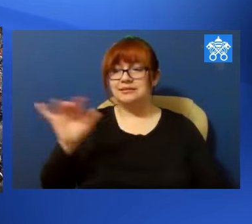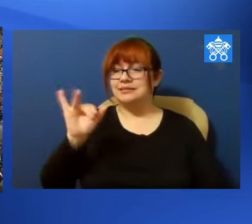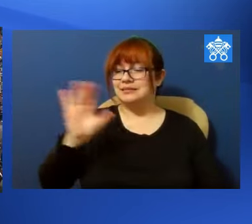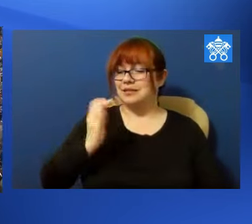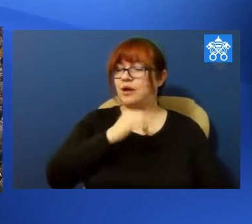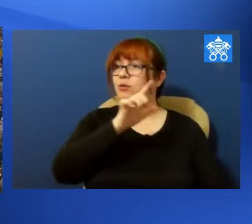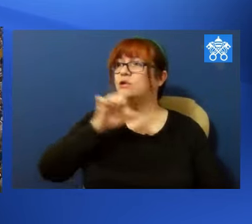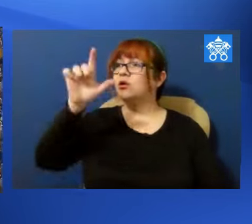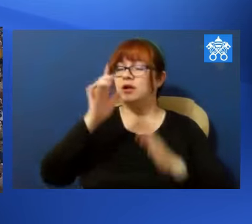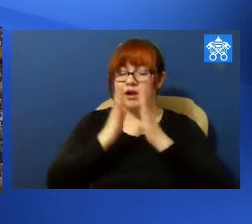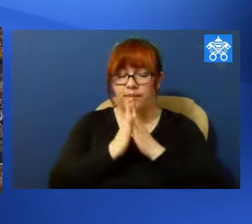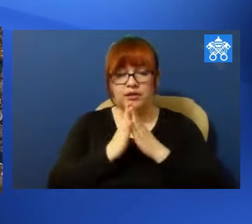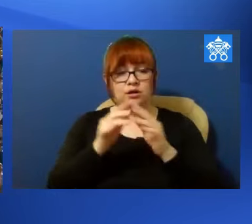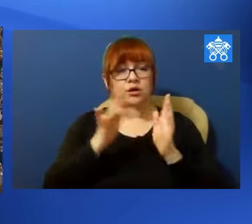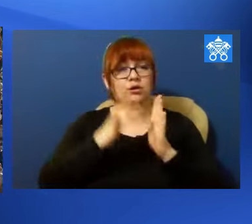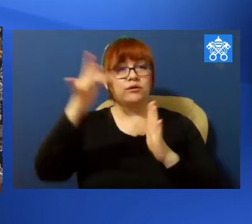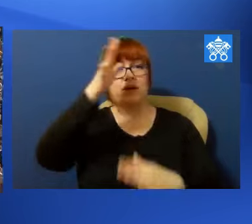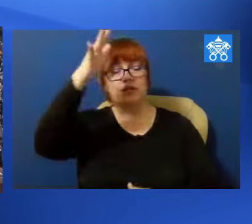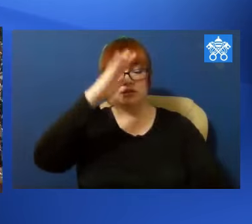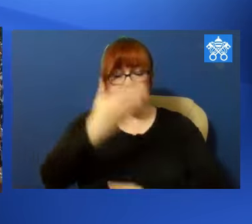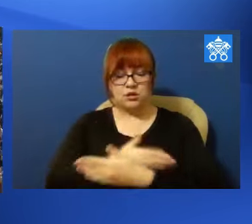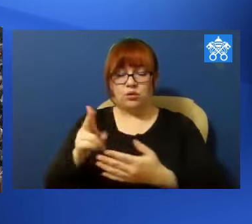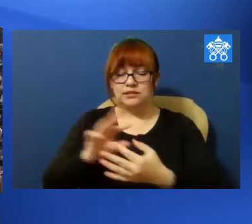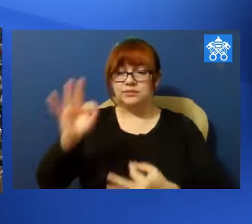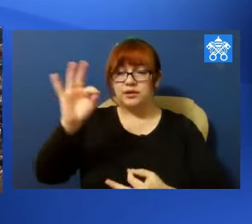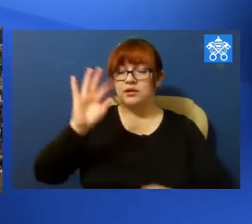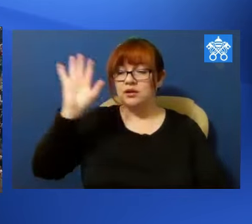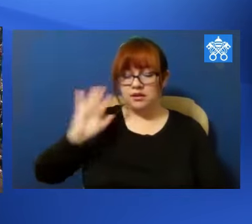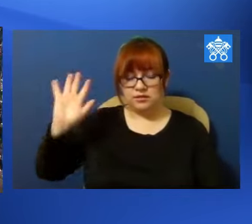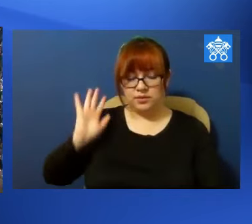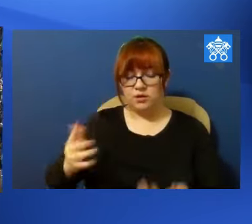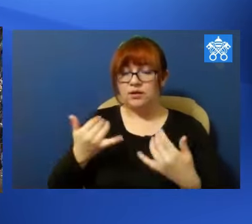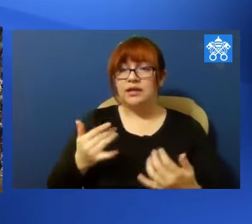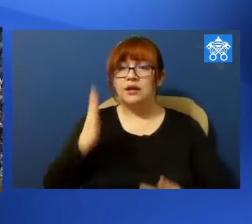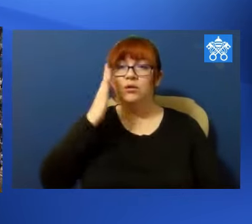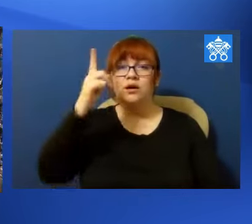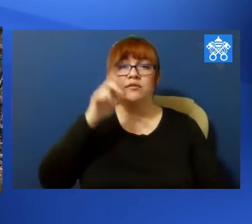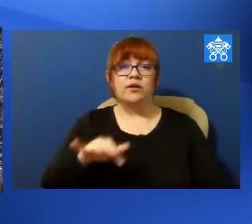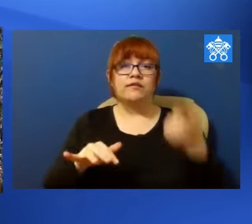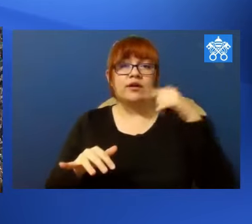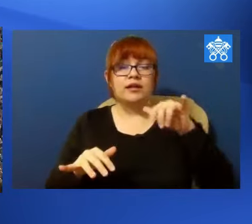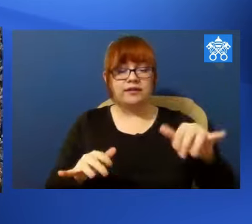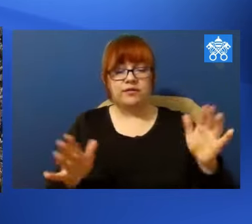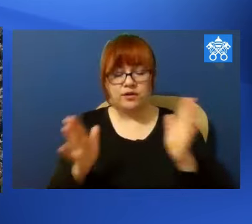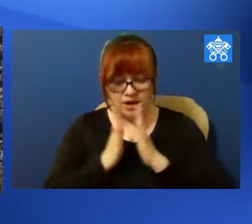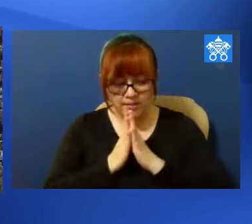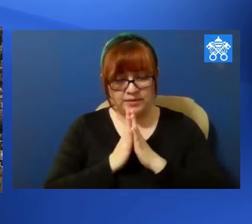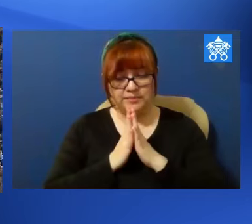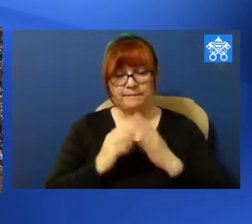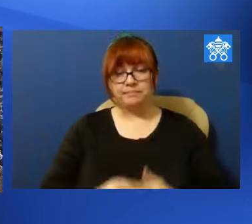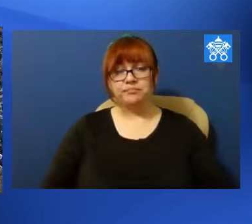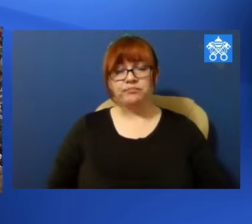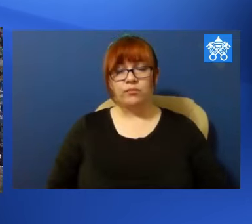in principio, et nunc et semper, et in secula, seculorum. Amen. Profideibus defuntis, requim etterna donais